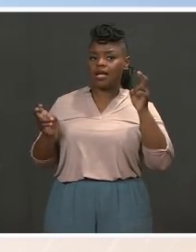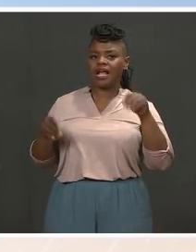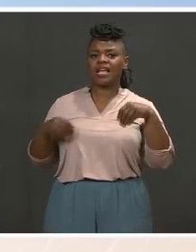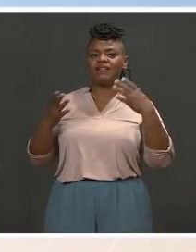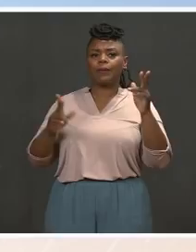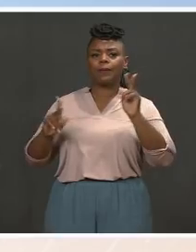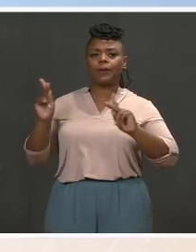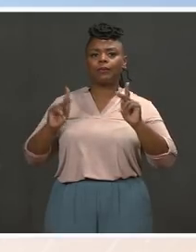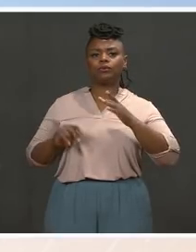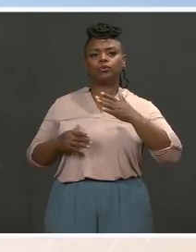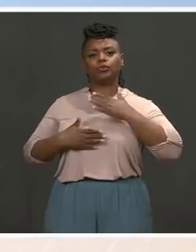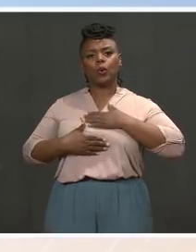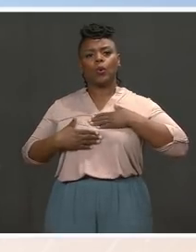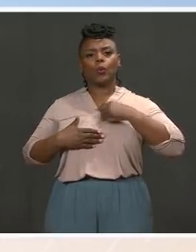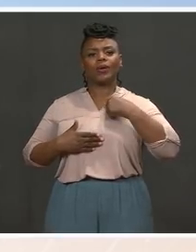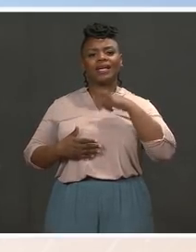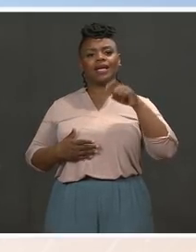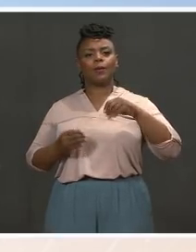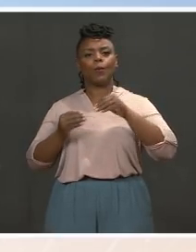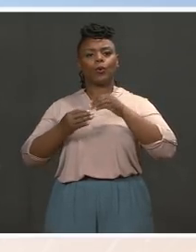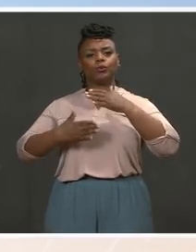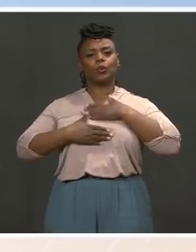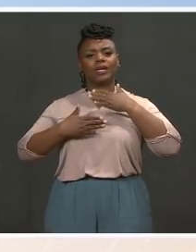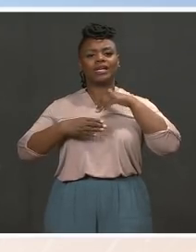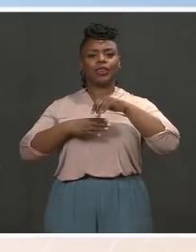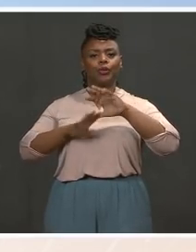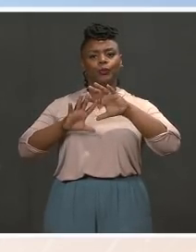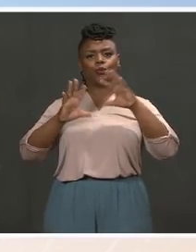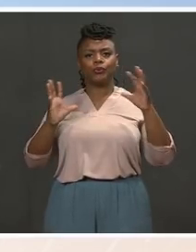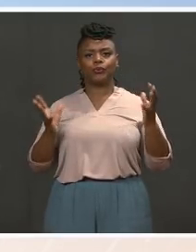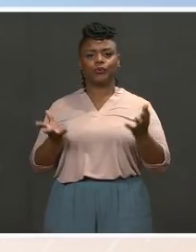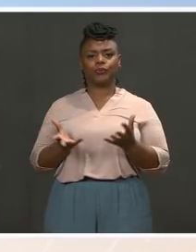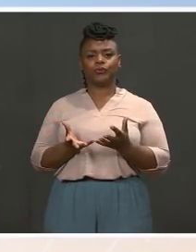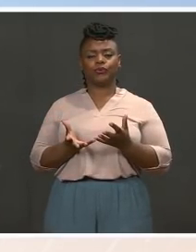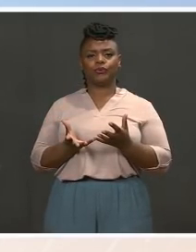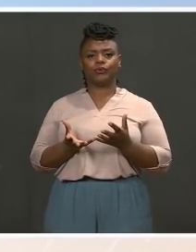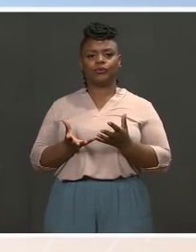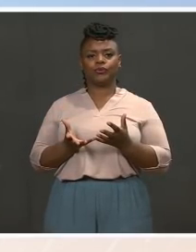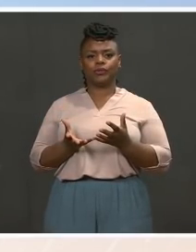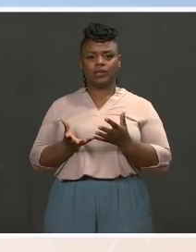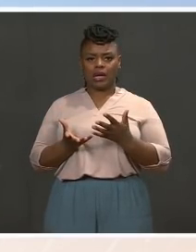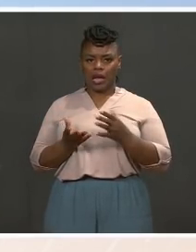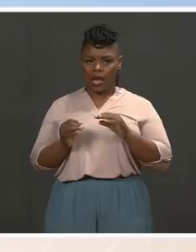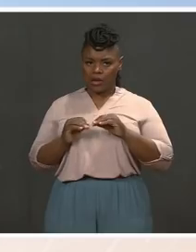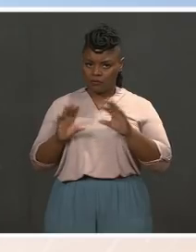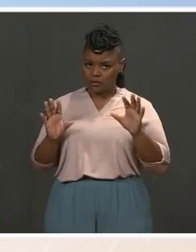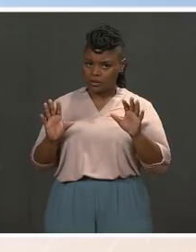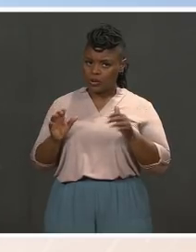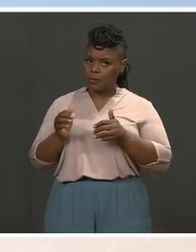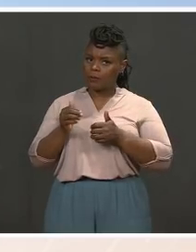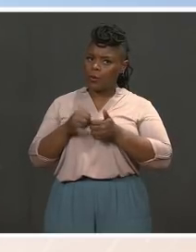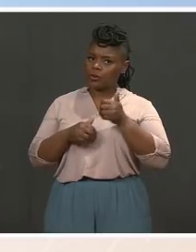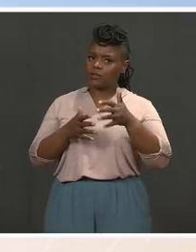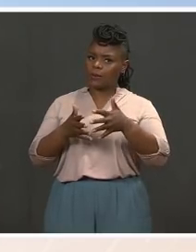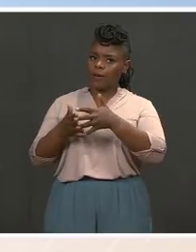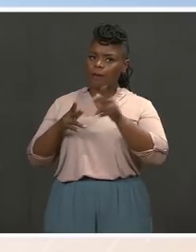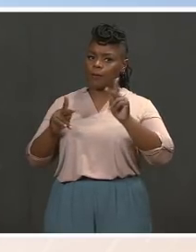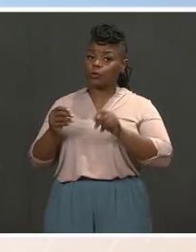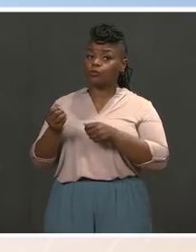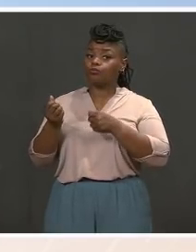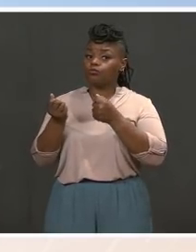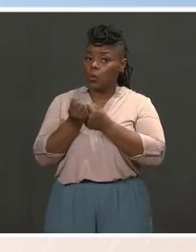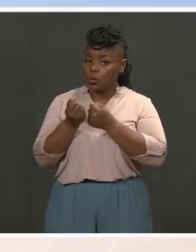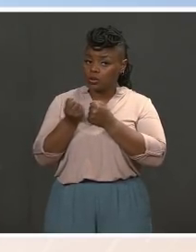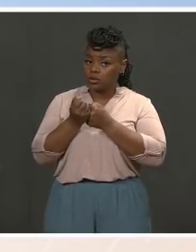world. She is with a clear majority of the U.S. population in supporting marijuana legalization. According to polls, two-thirds of people do,